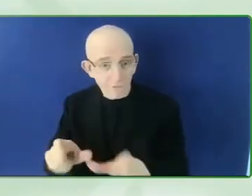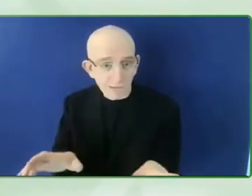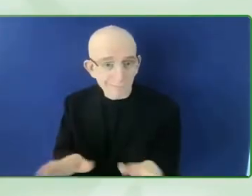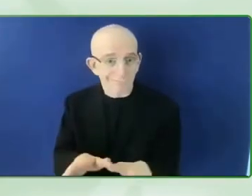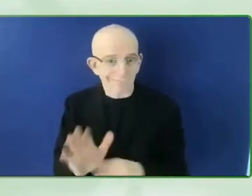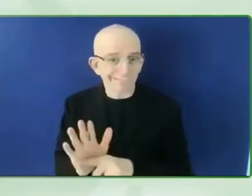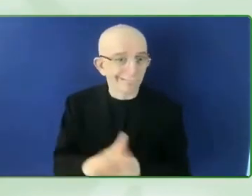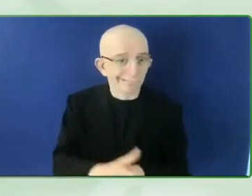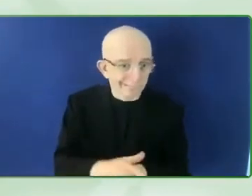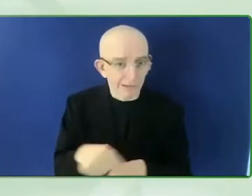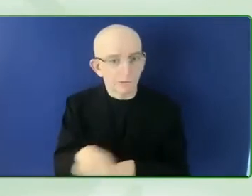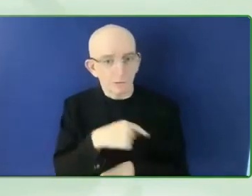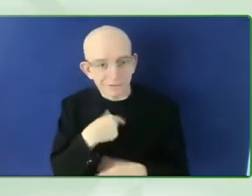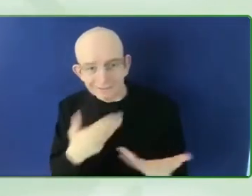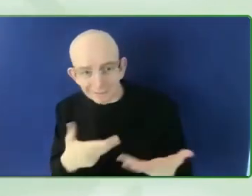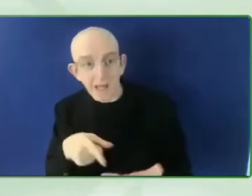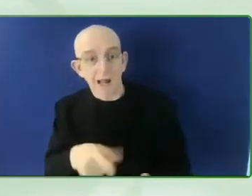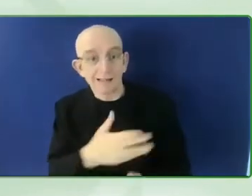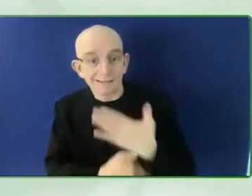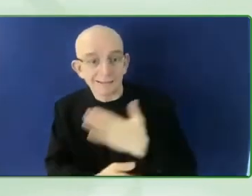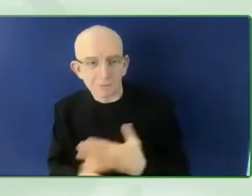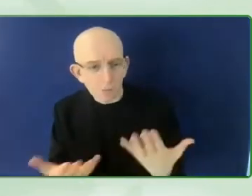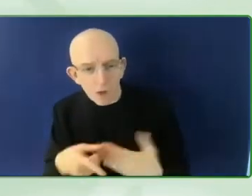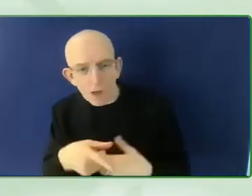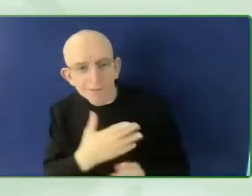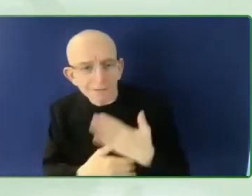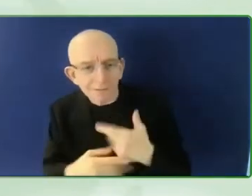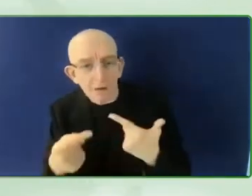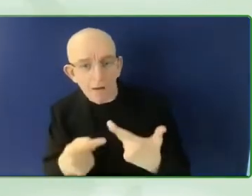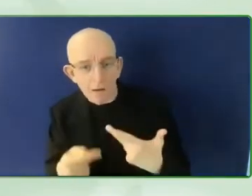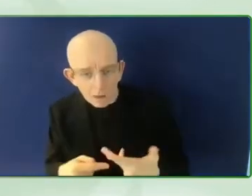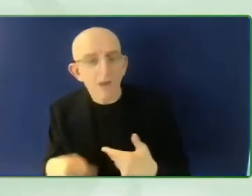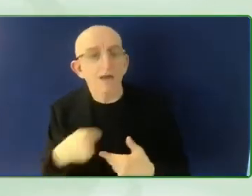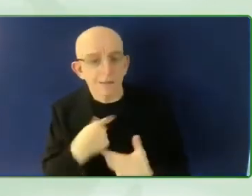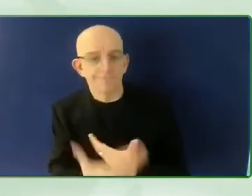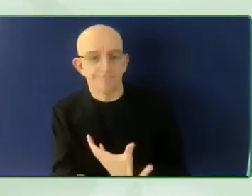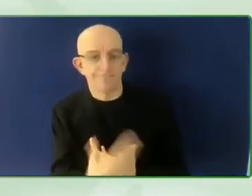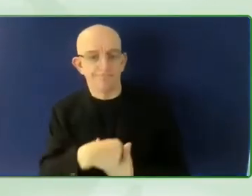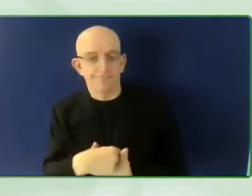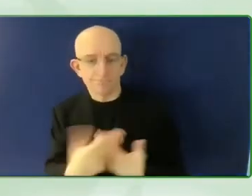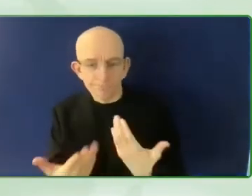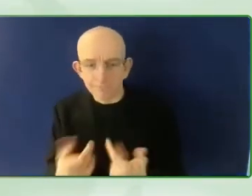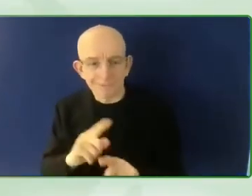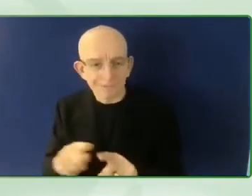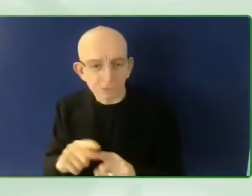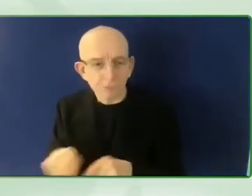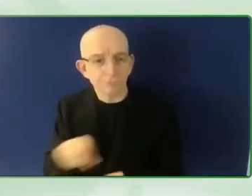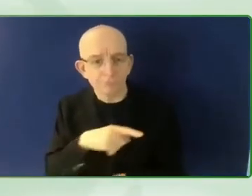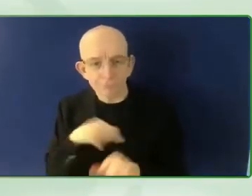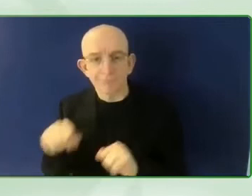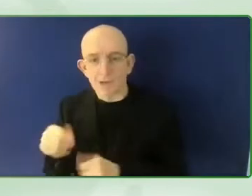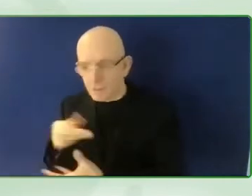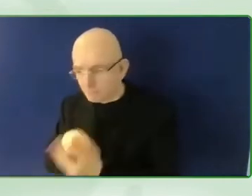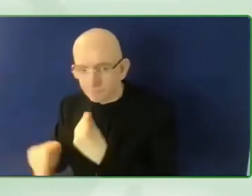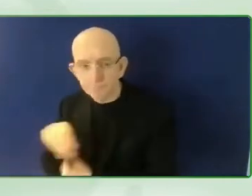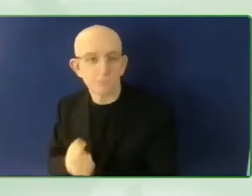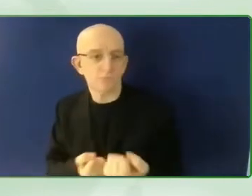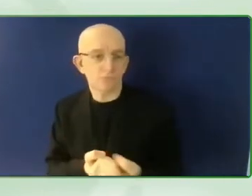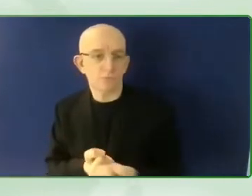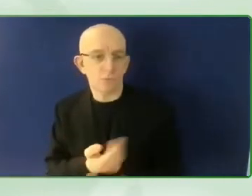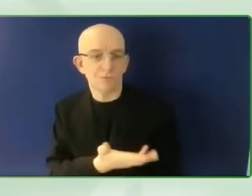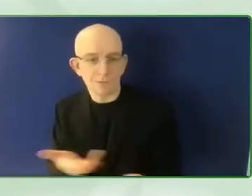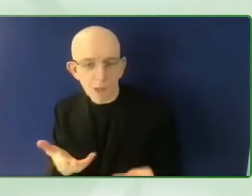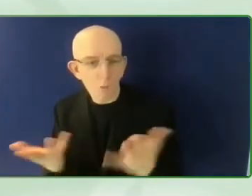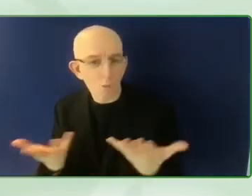it's part of this climate resilience strategy that, you know, we're seeing more of today. You mentioned